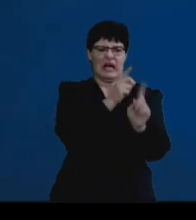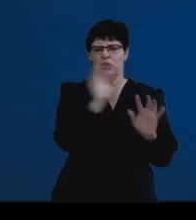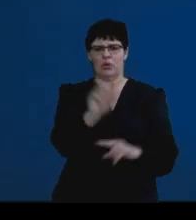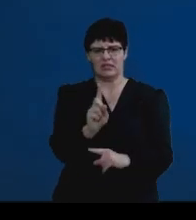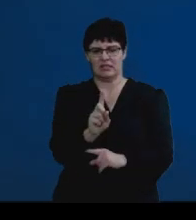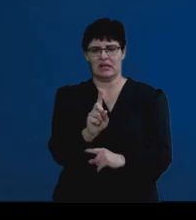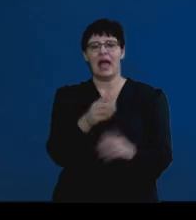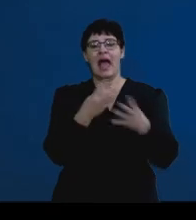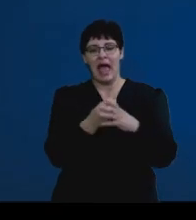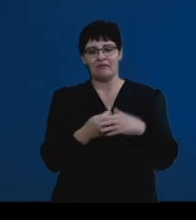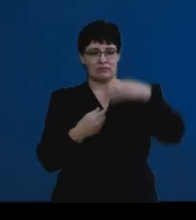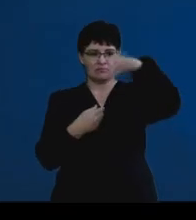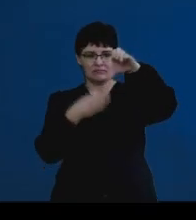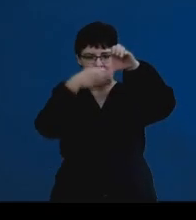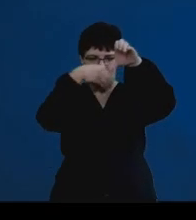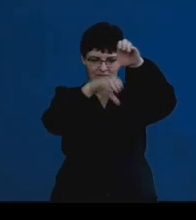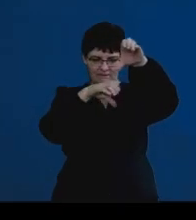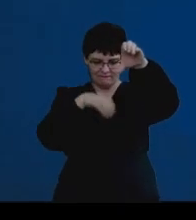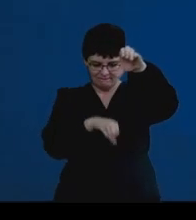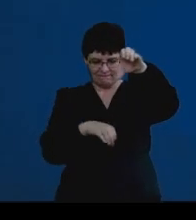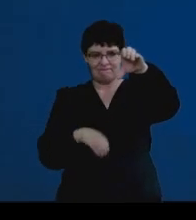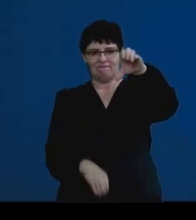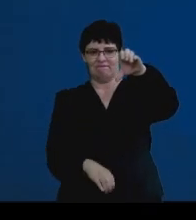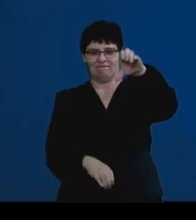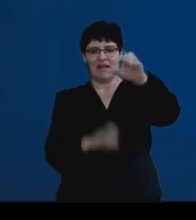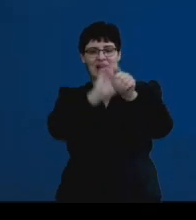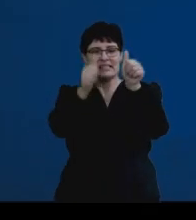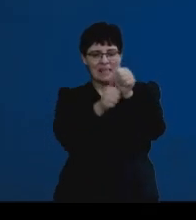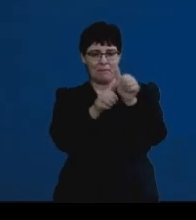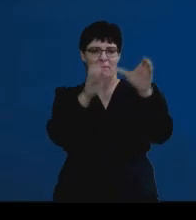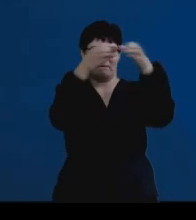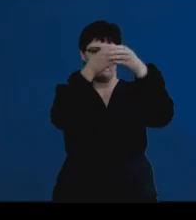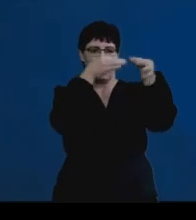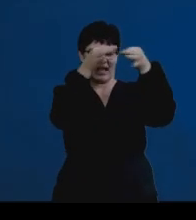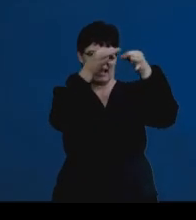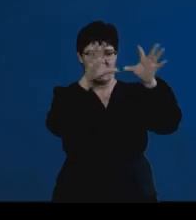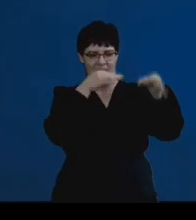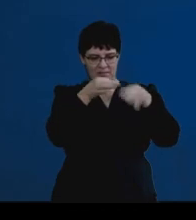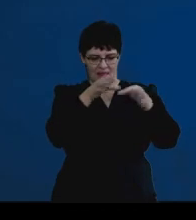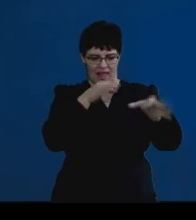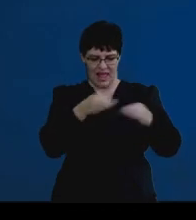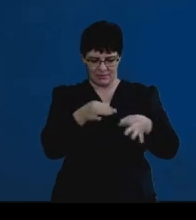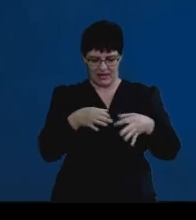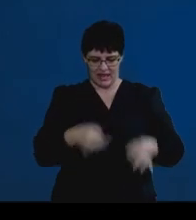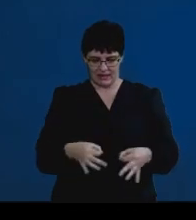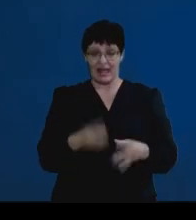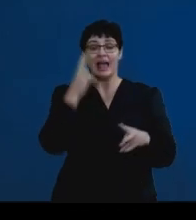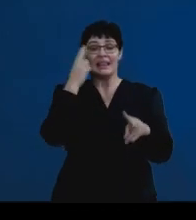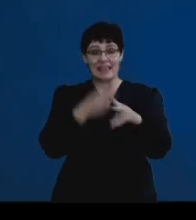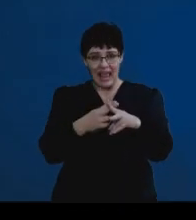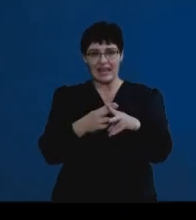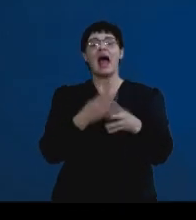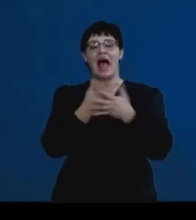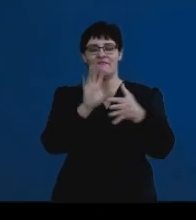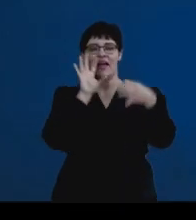subsections in your planning. Identify the key concepts. Put them down. And then link together a